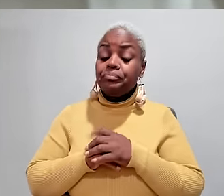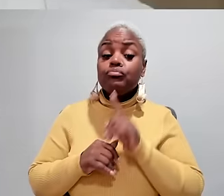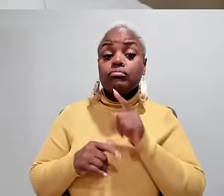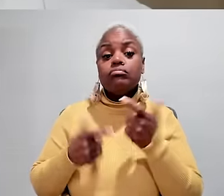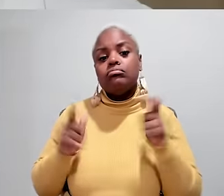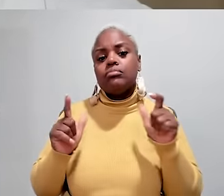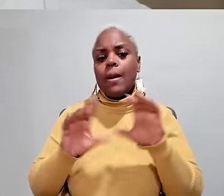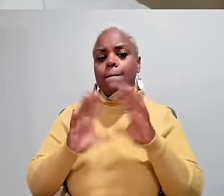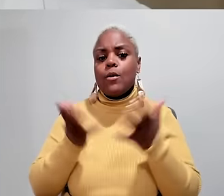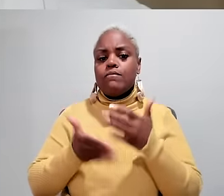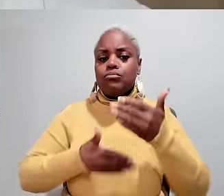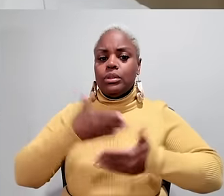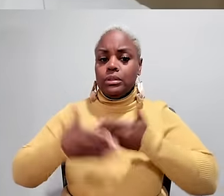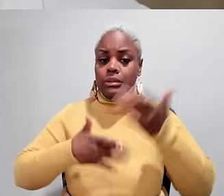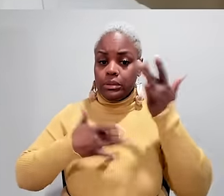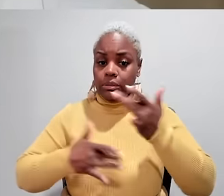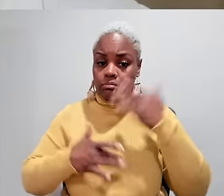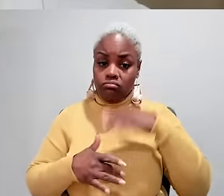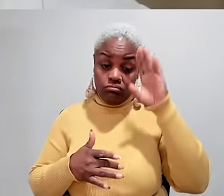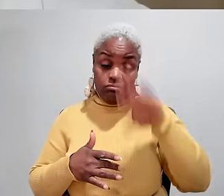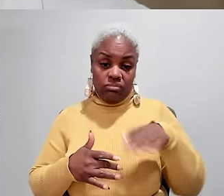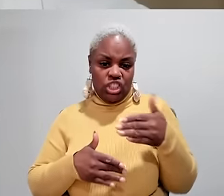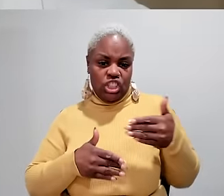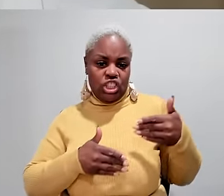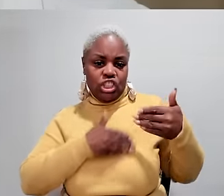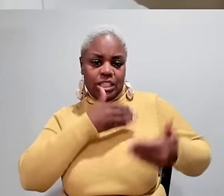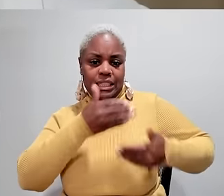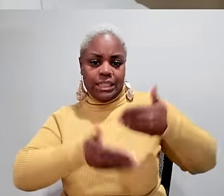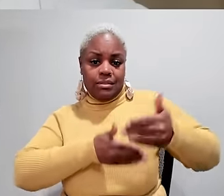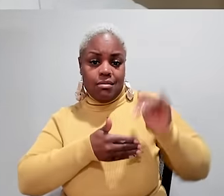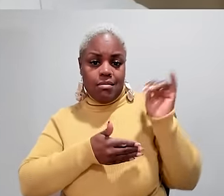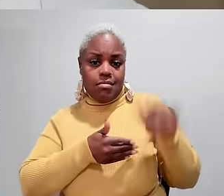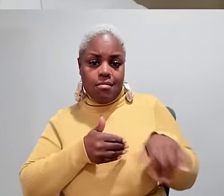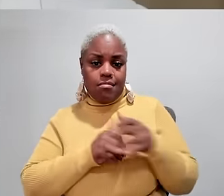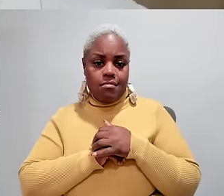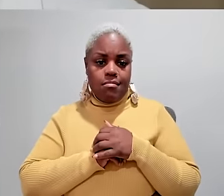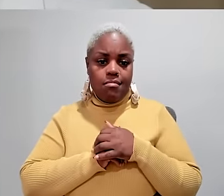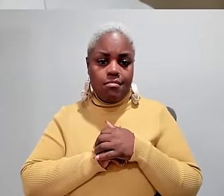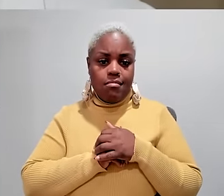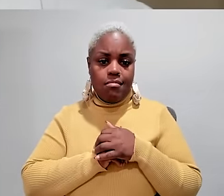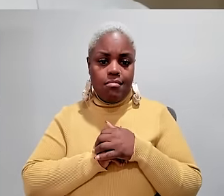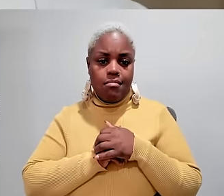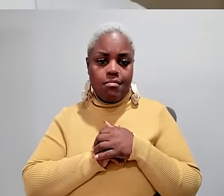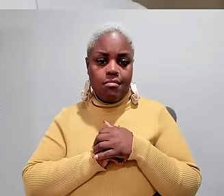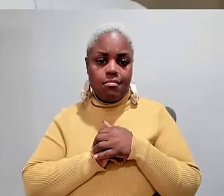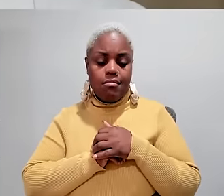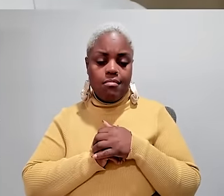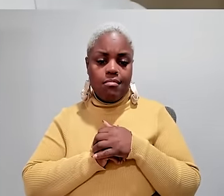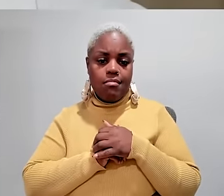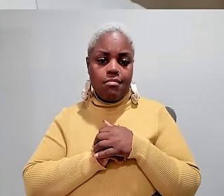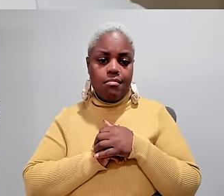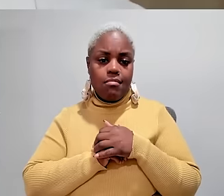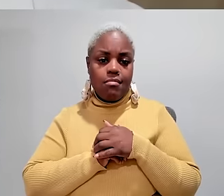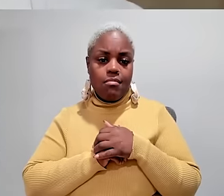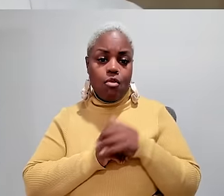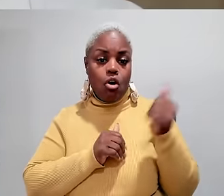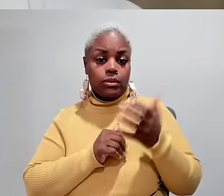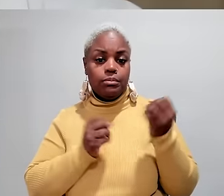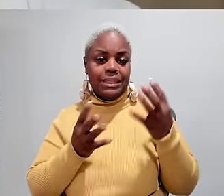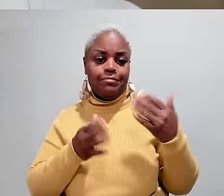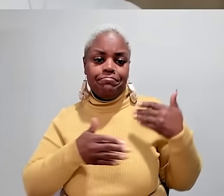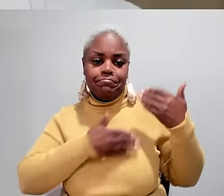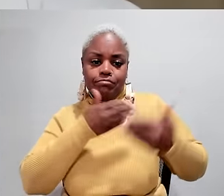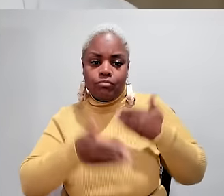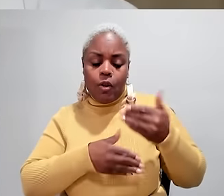an enormous amount of progress and understanding the disease has occurred we know the different inherited forms of the disease we know the